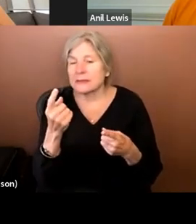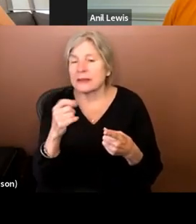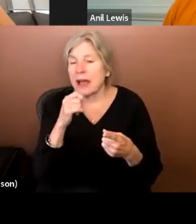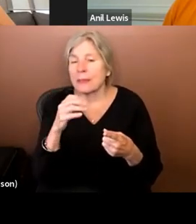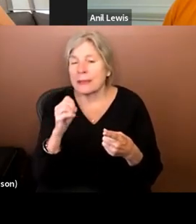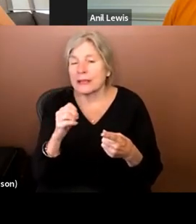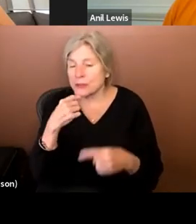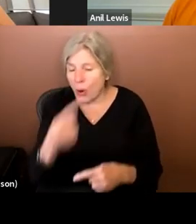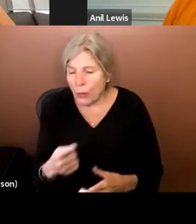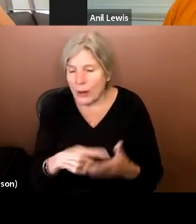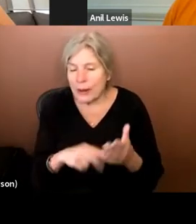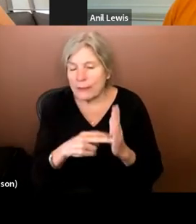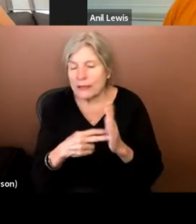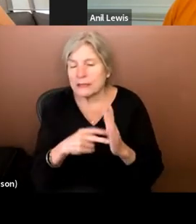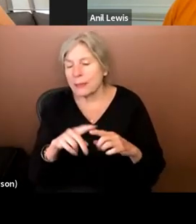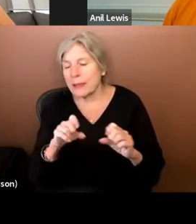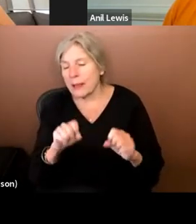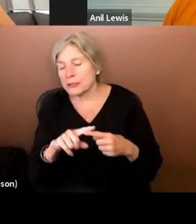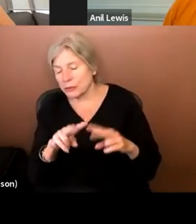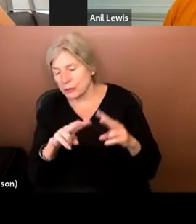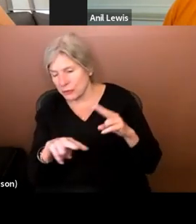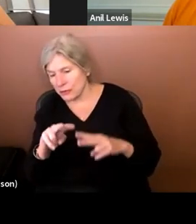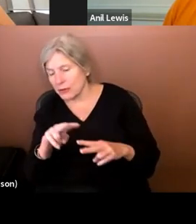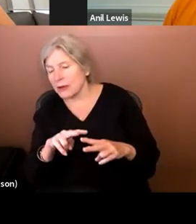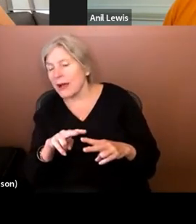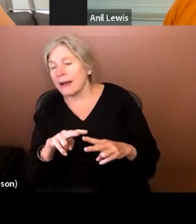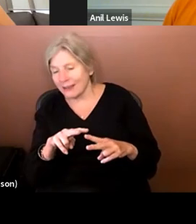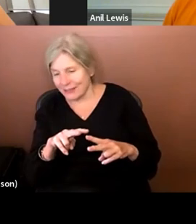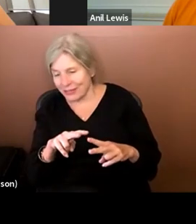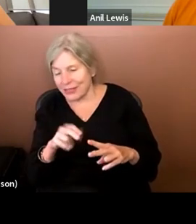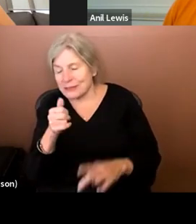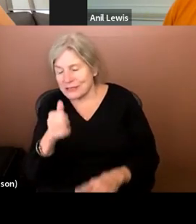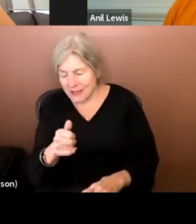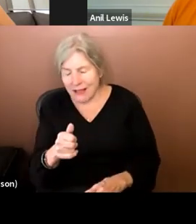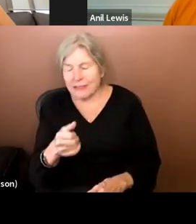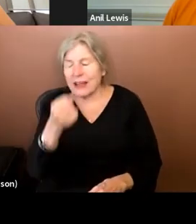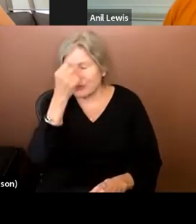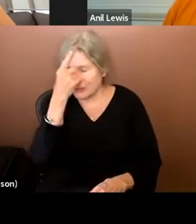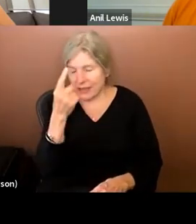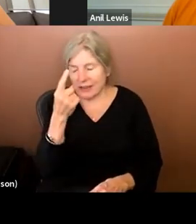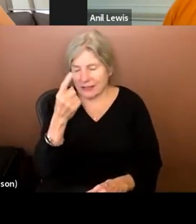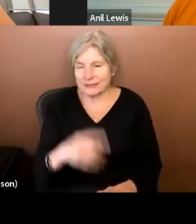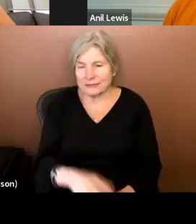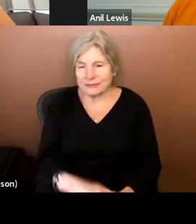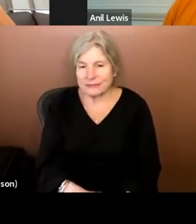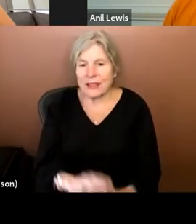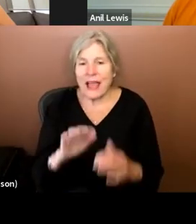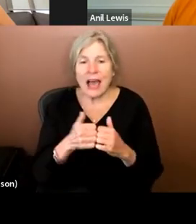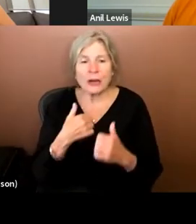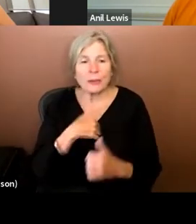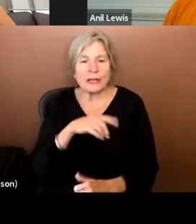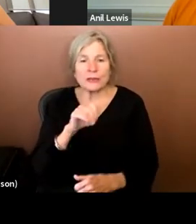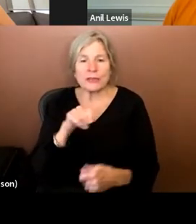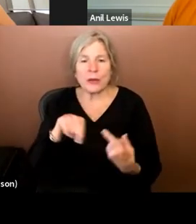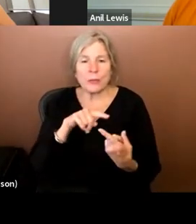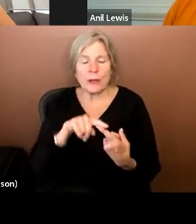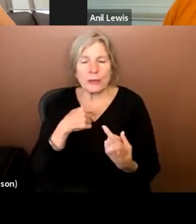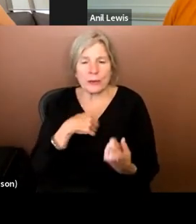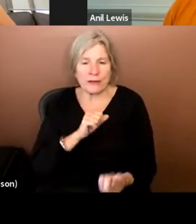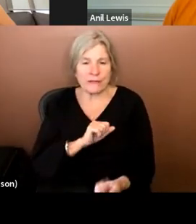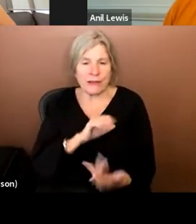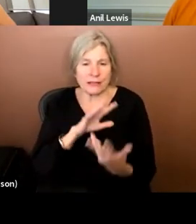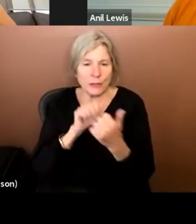told what it means, but be able to come to that themselves. How do we do that when we're faced with